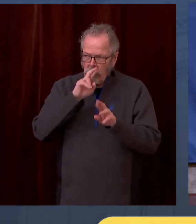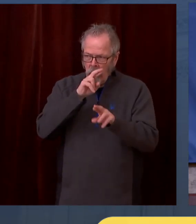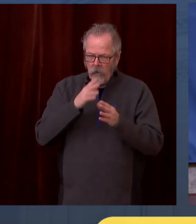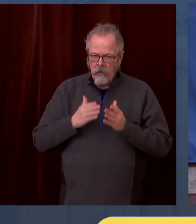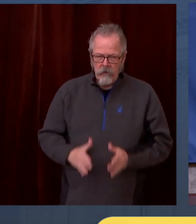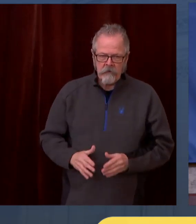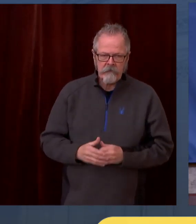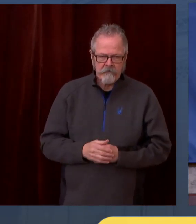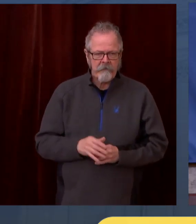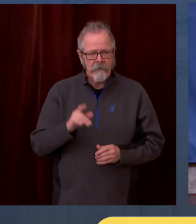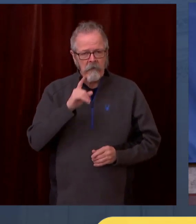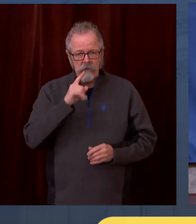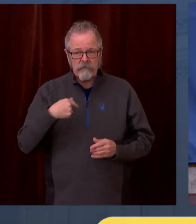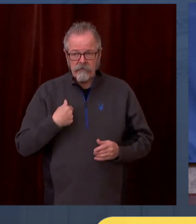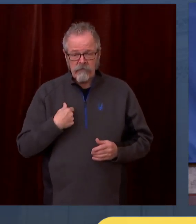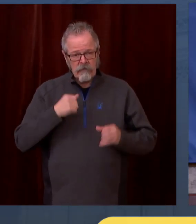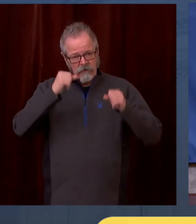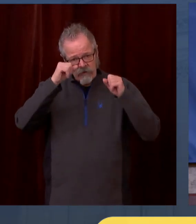through, you know,